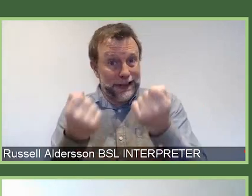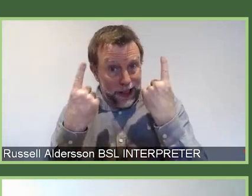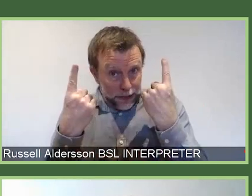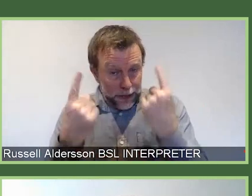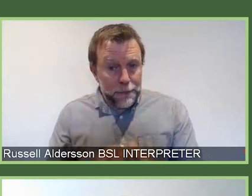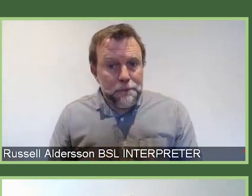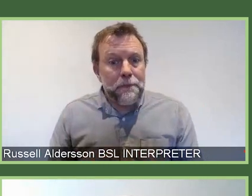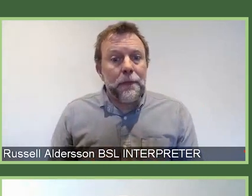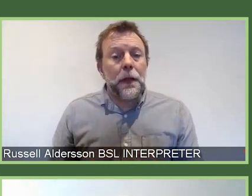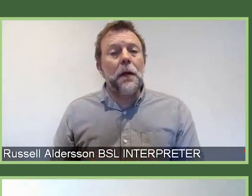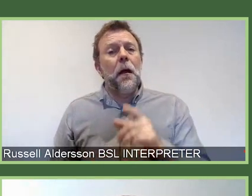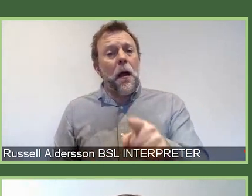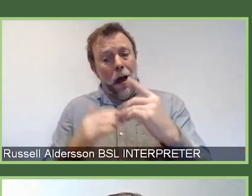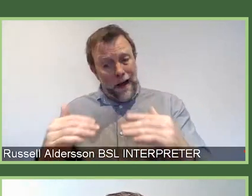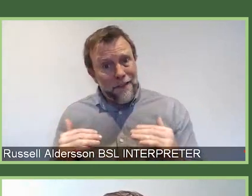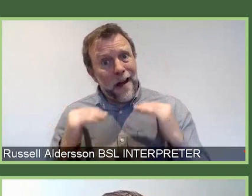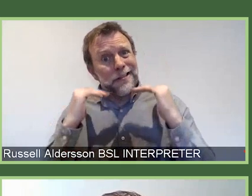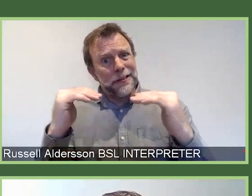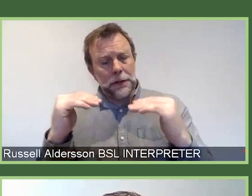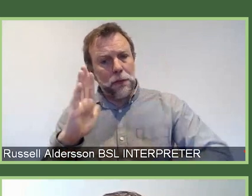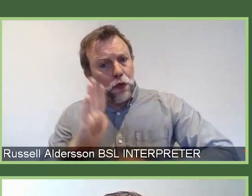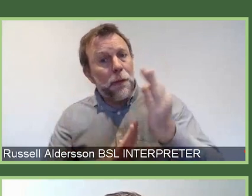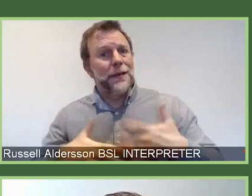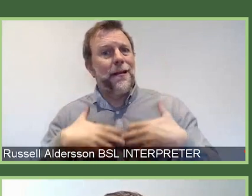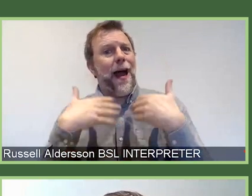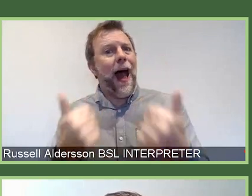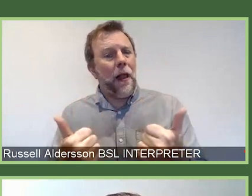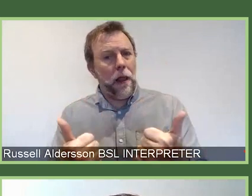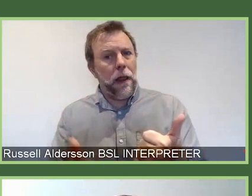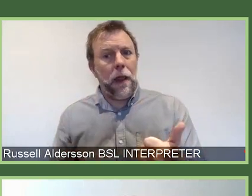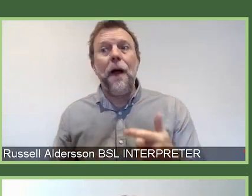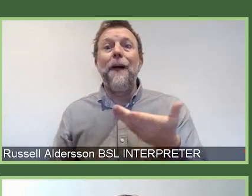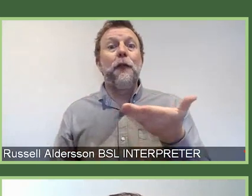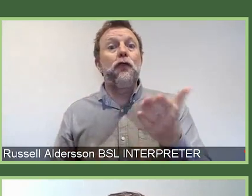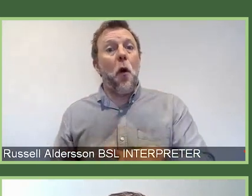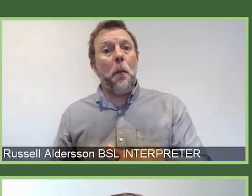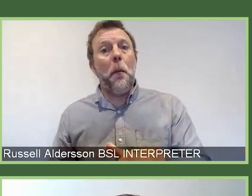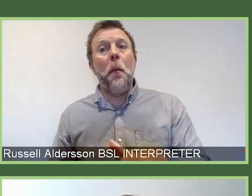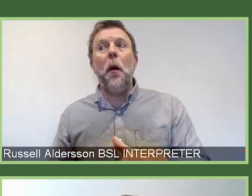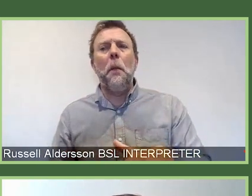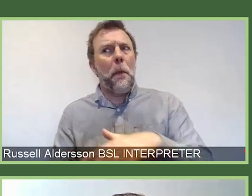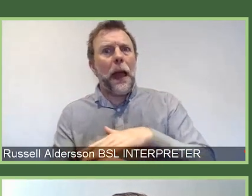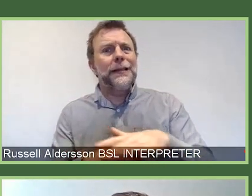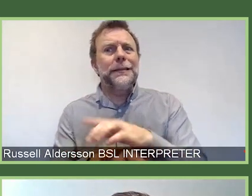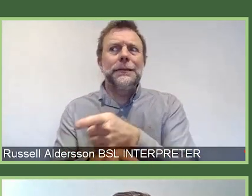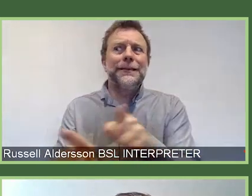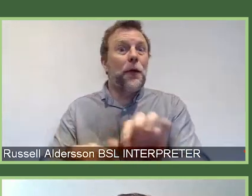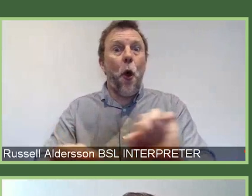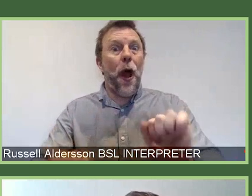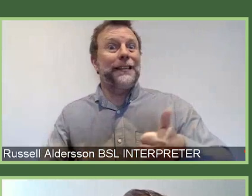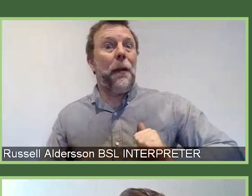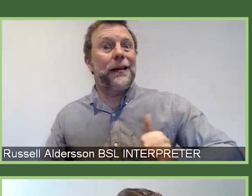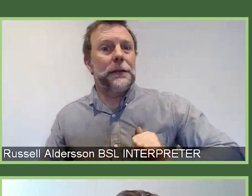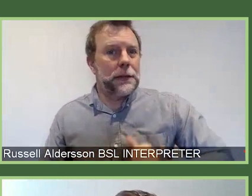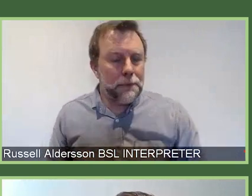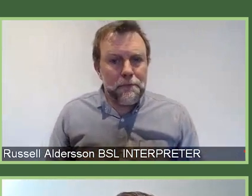that advances in health can come from unexpected sources. indeed, a large number of health interventions